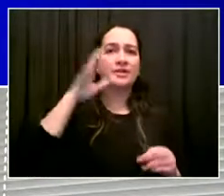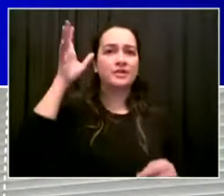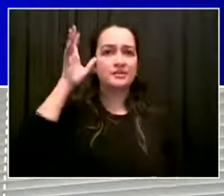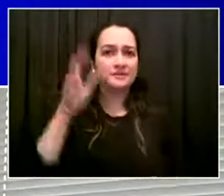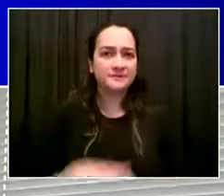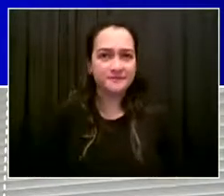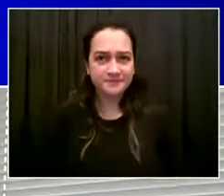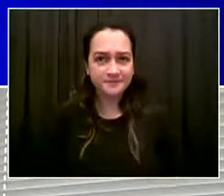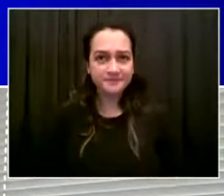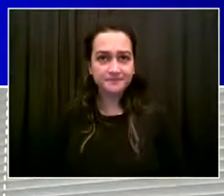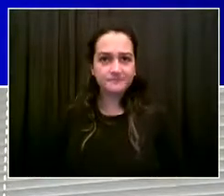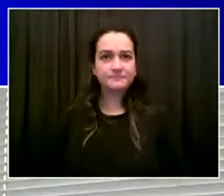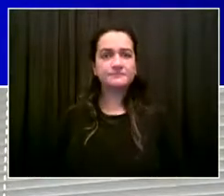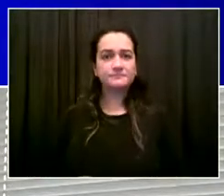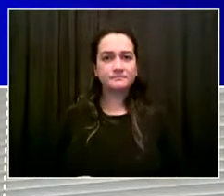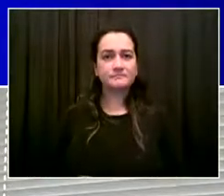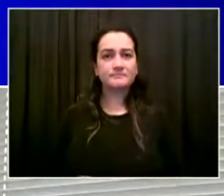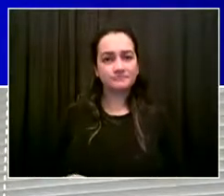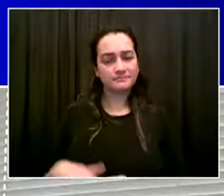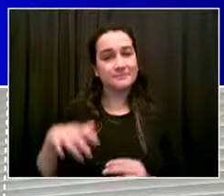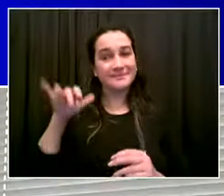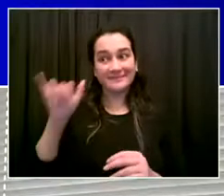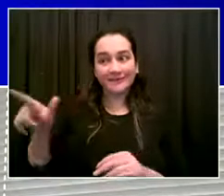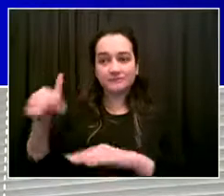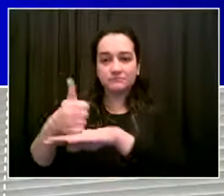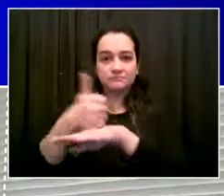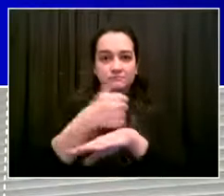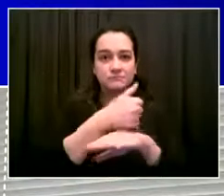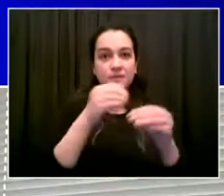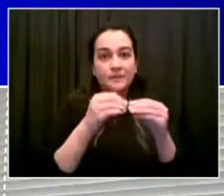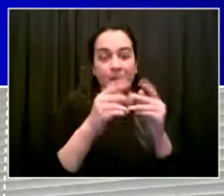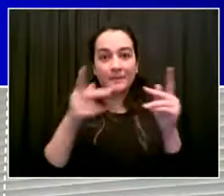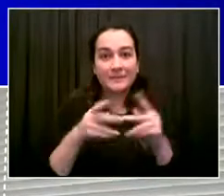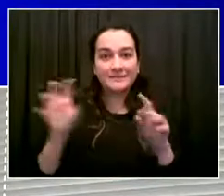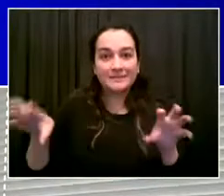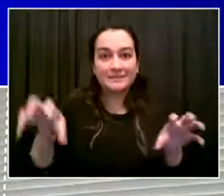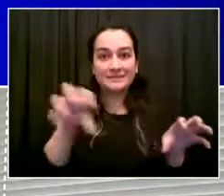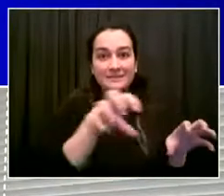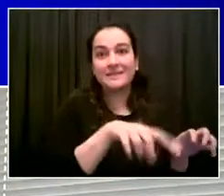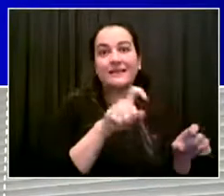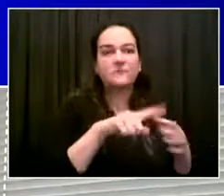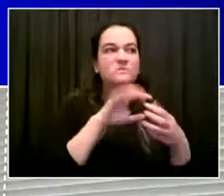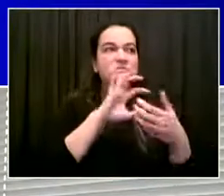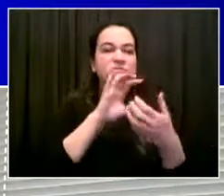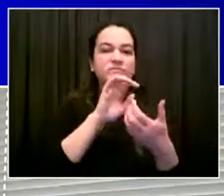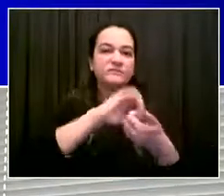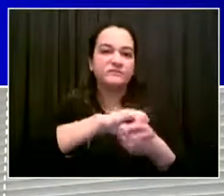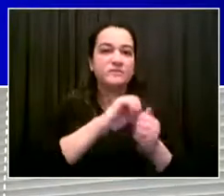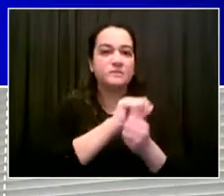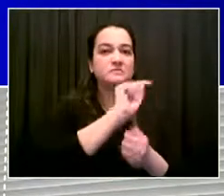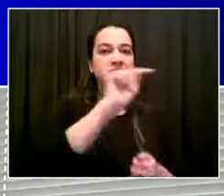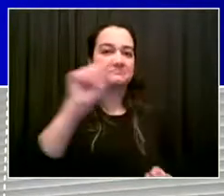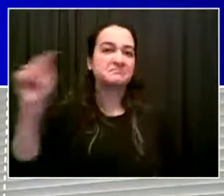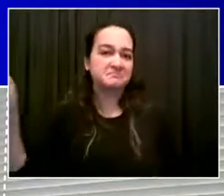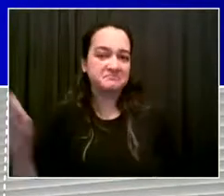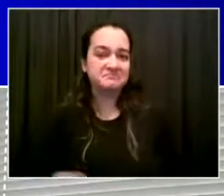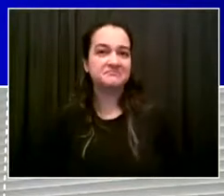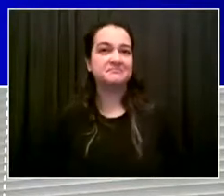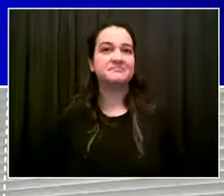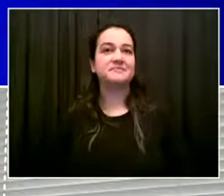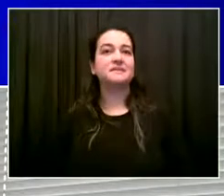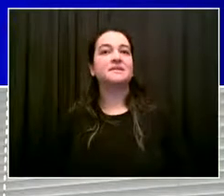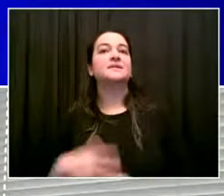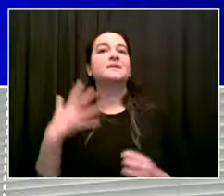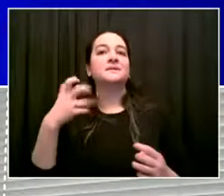counting on the Mayor, Deputy Chancellor Wallach and SCA to work miracles. Mayor de Blasio, you did something no one else even tried to do. You